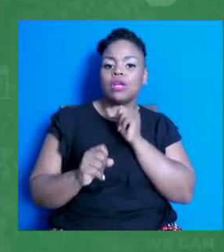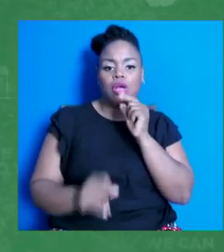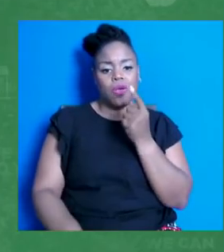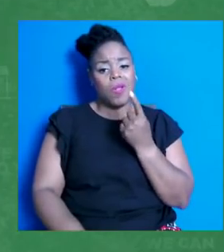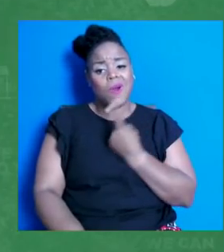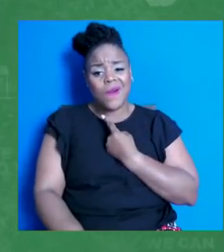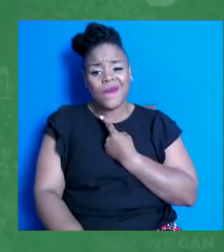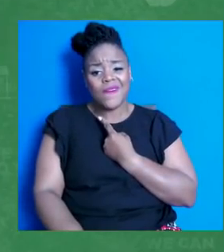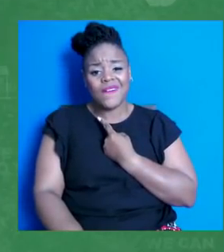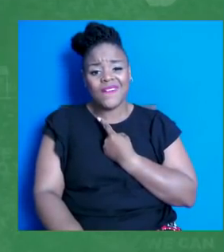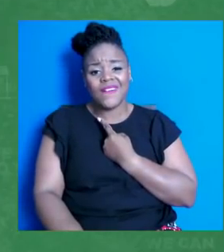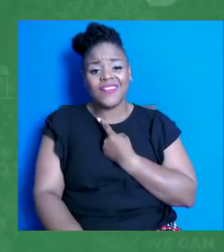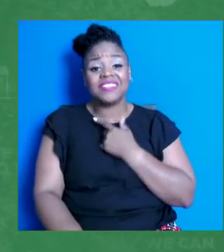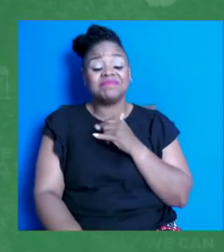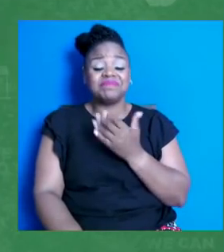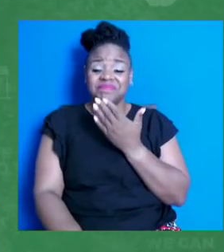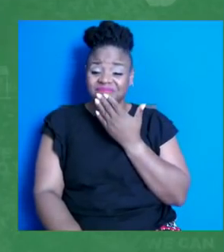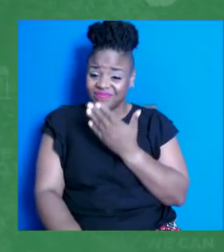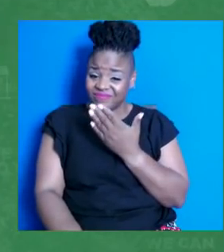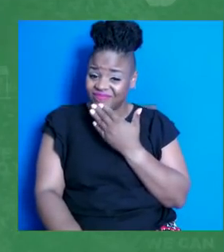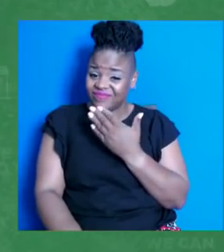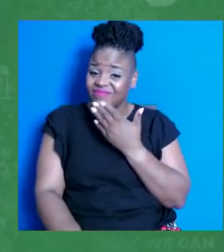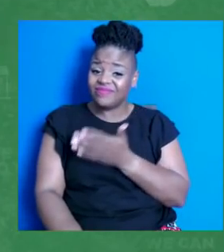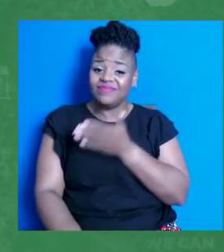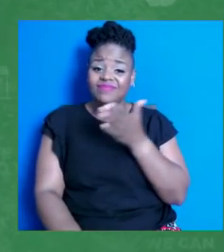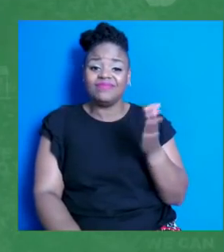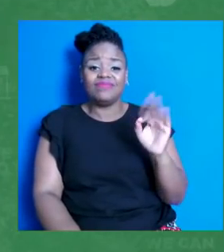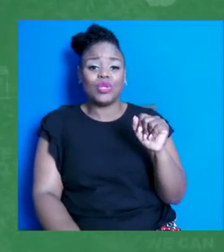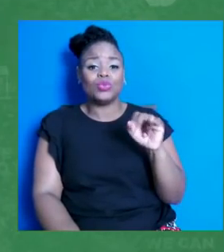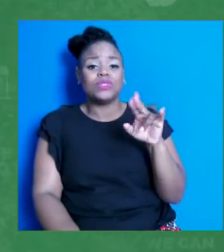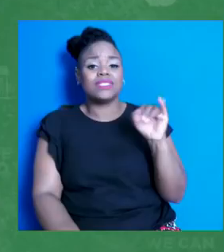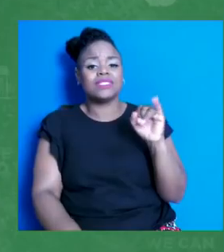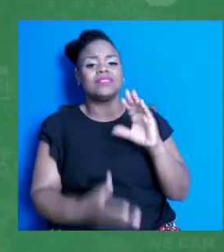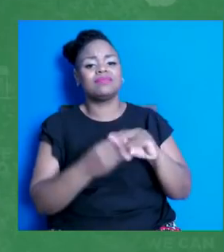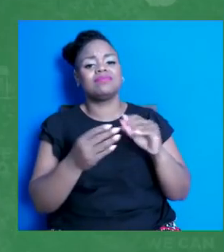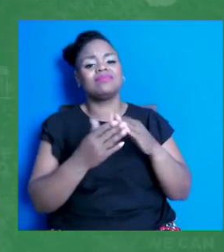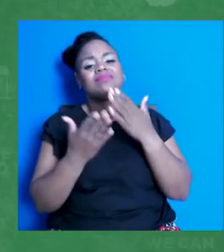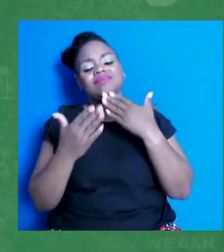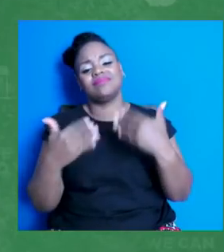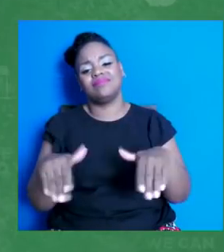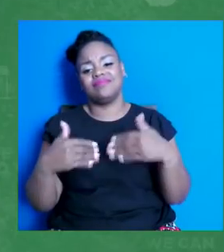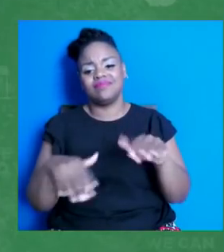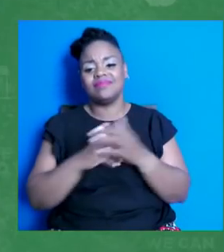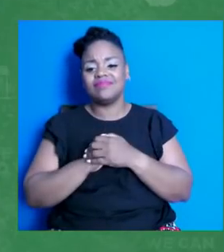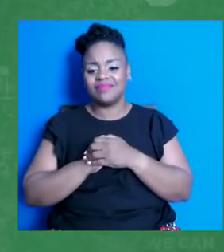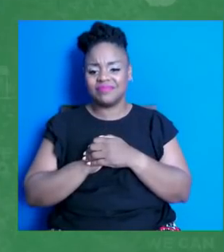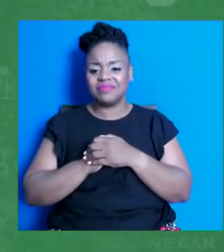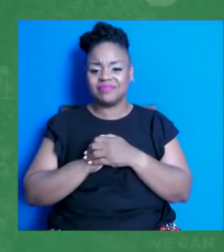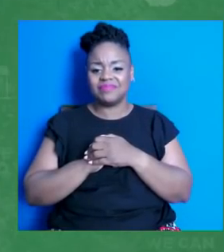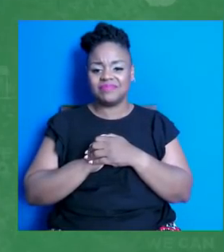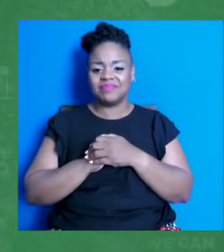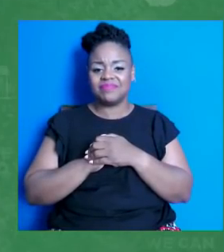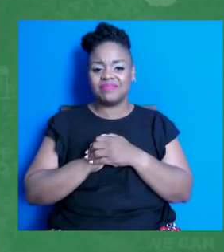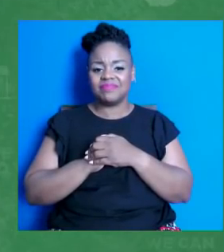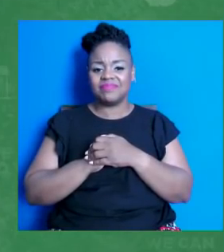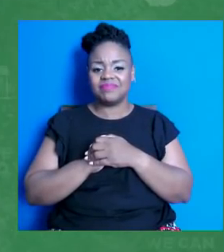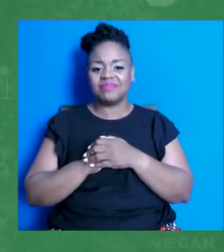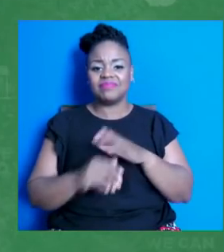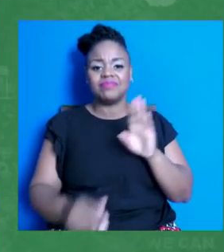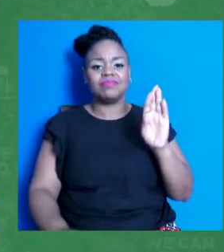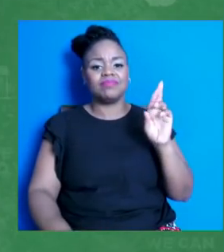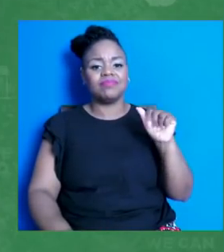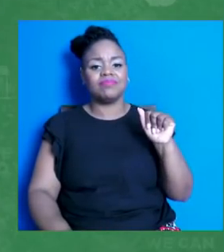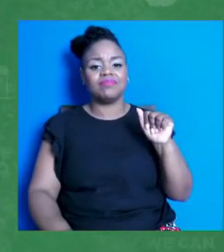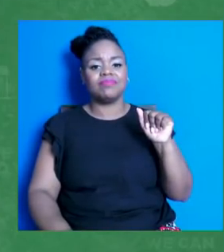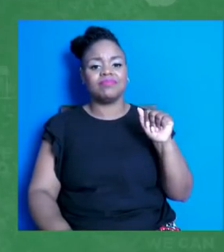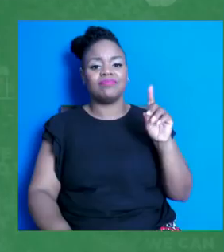That's terrific. Really terrific. Thank you very much. Okay. I'm up. Brayden, how are you? I'm